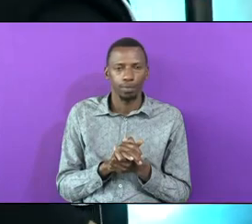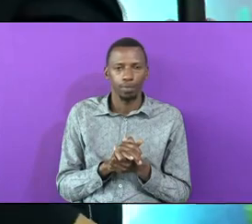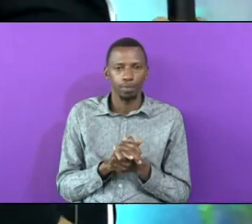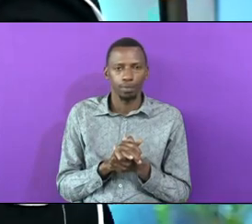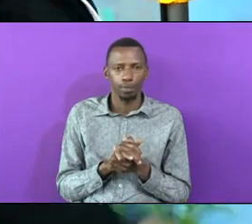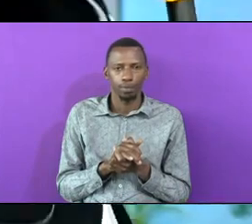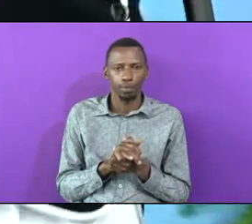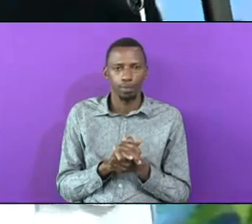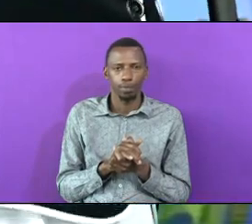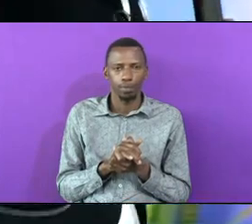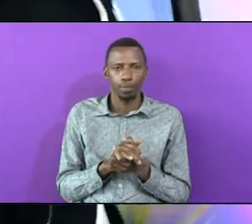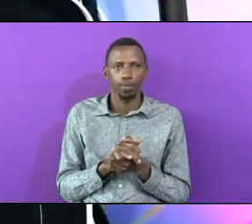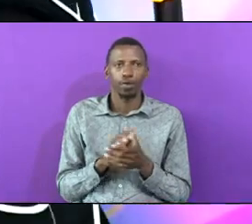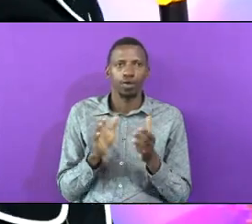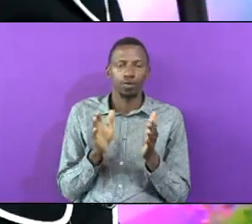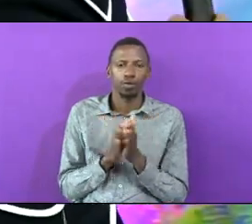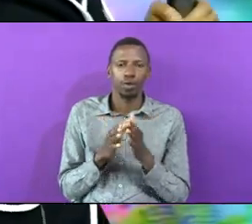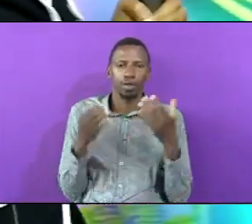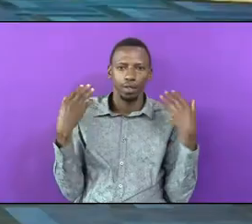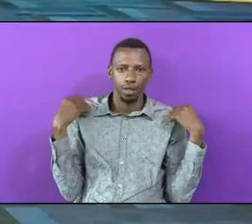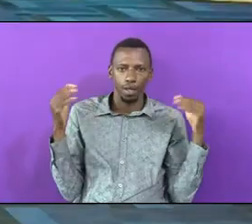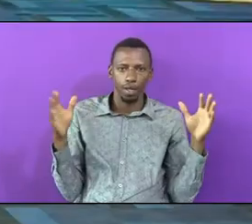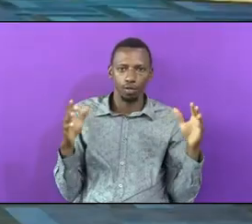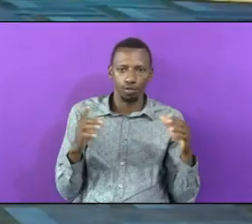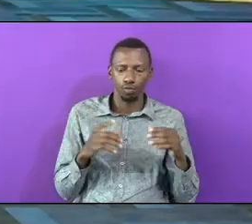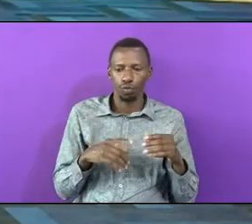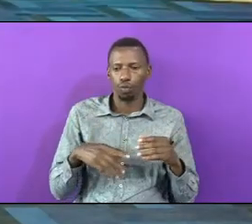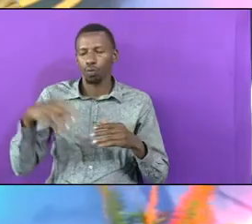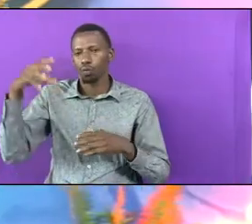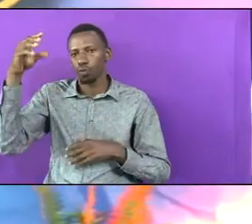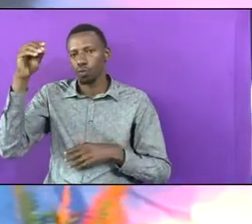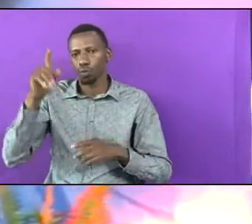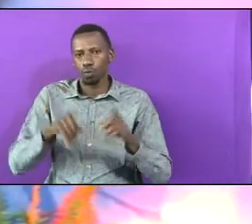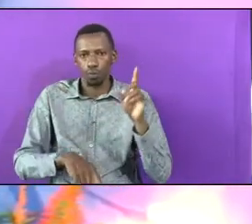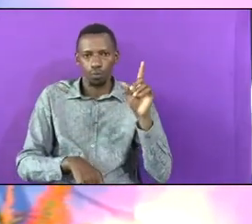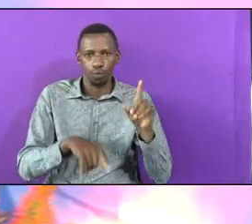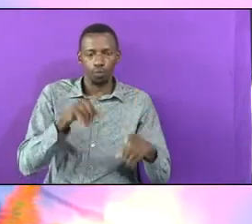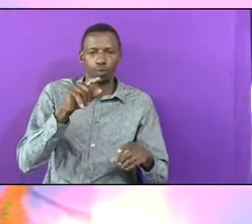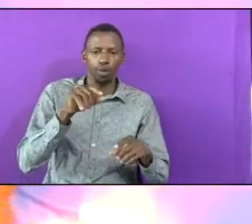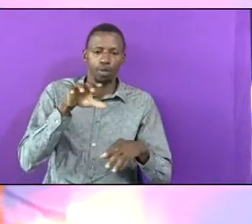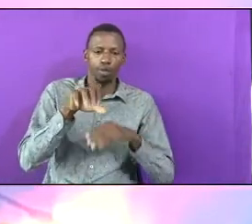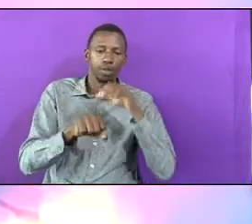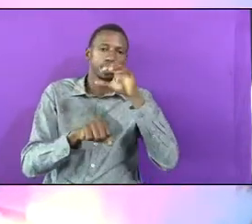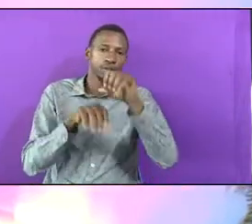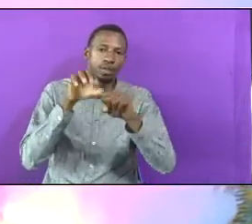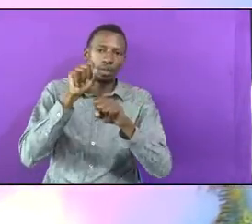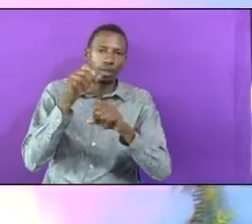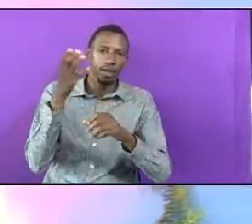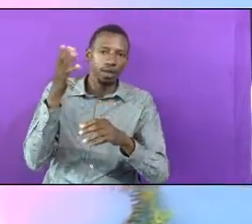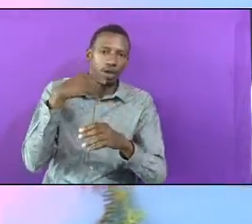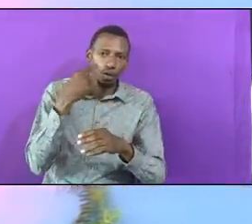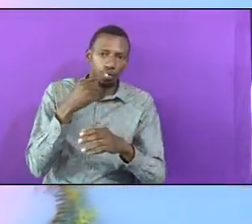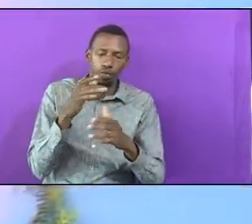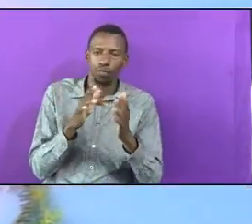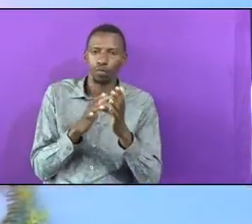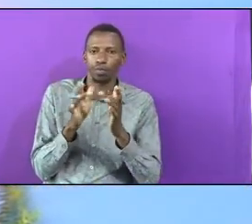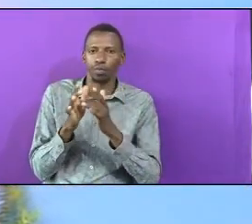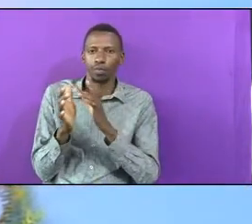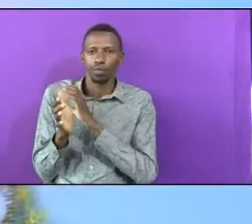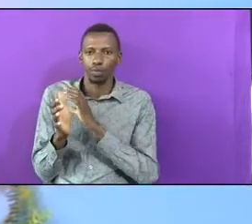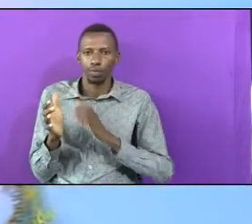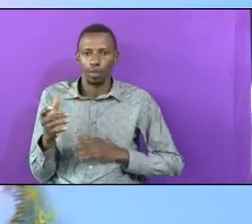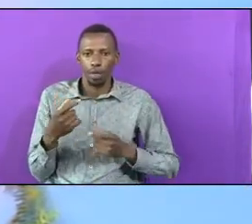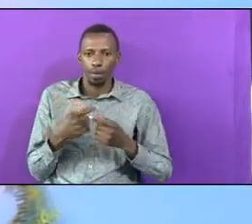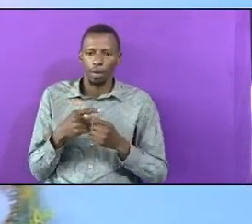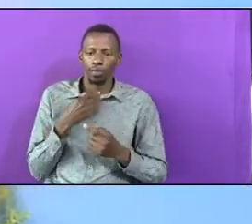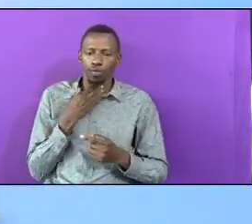A Ladder With Angels Ascending And Descending On It At The Top Of The Ladder Was Jesus Christ But Obsessed With